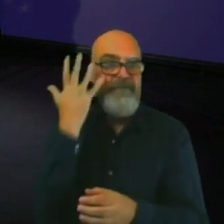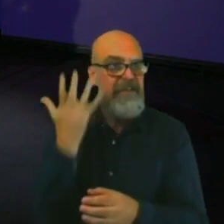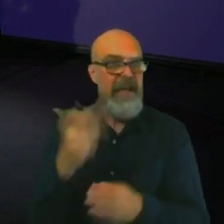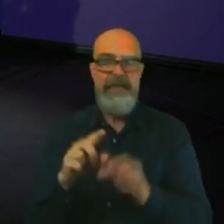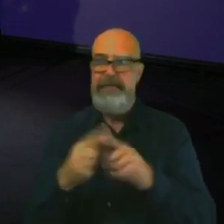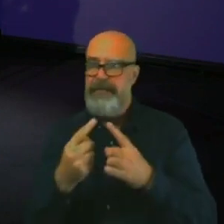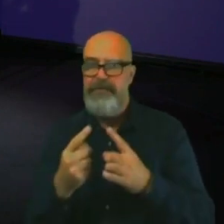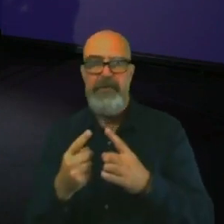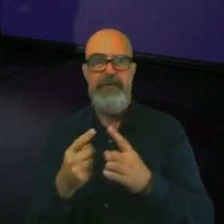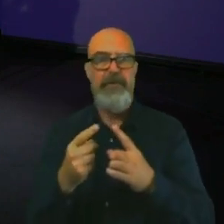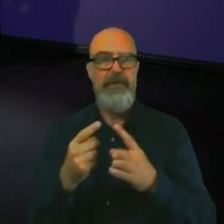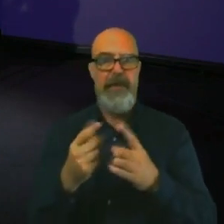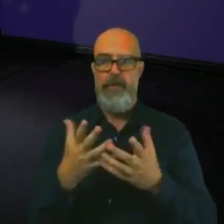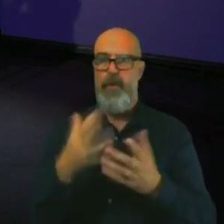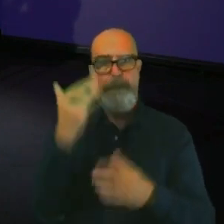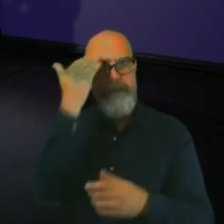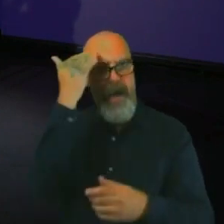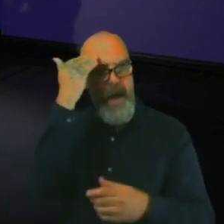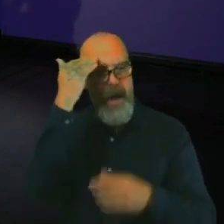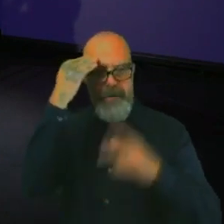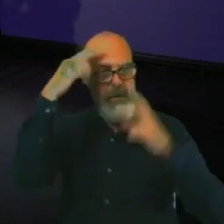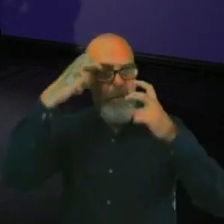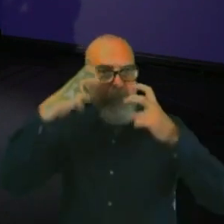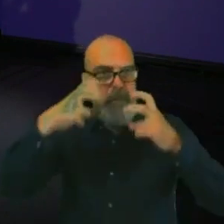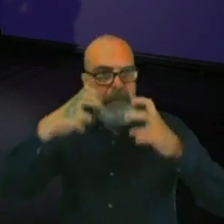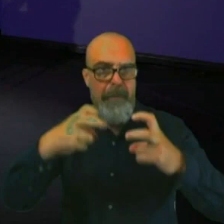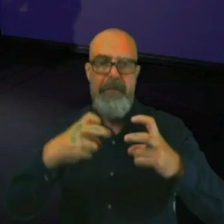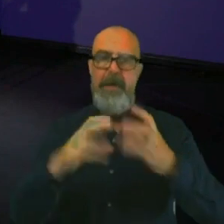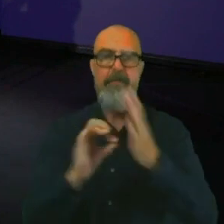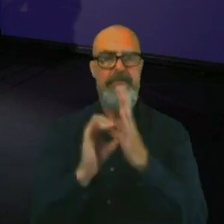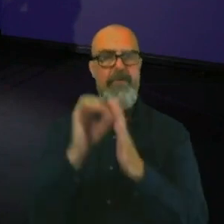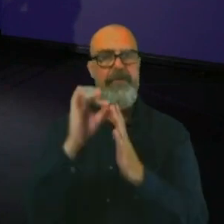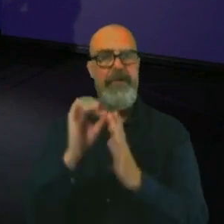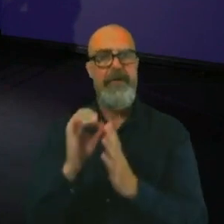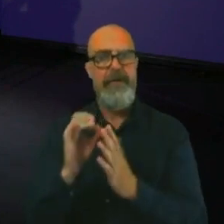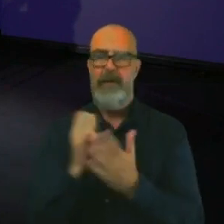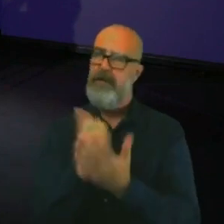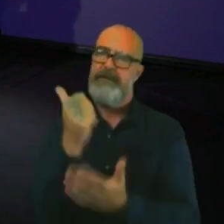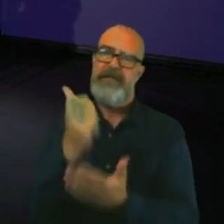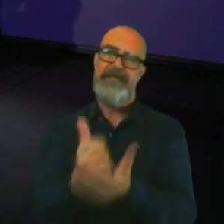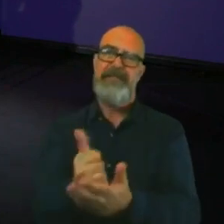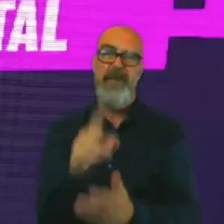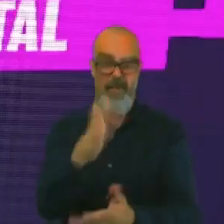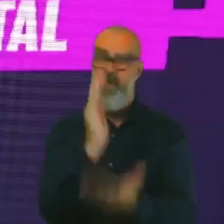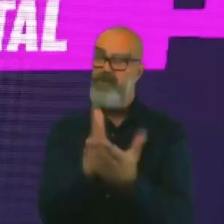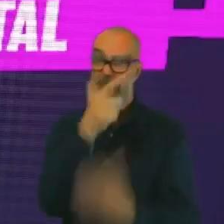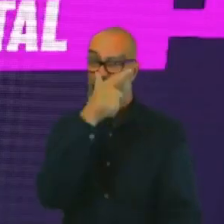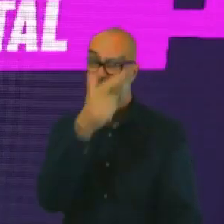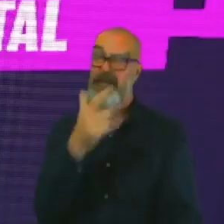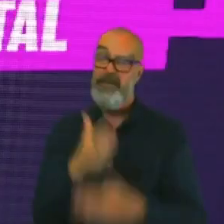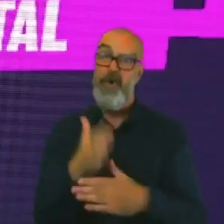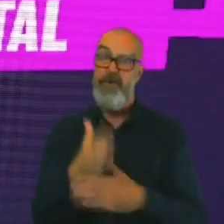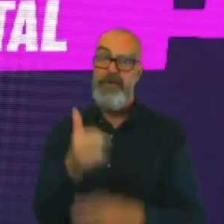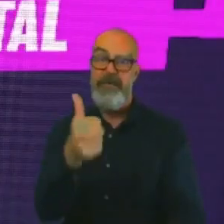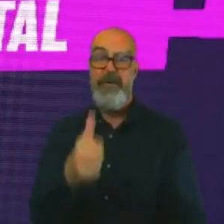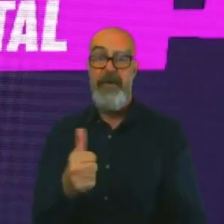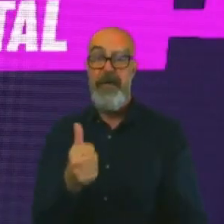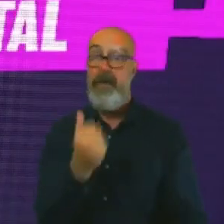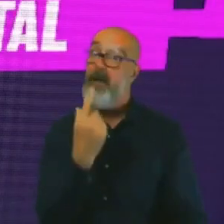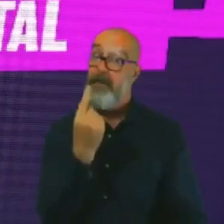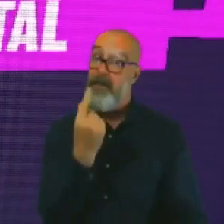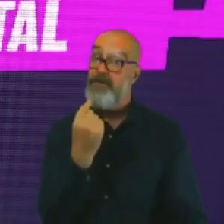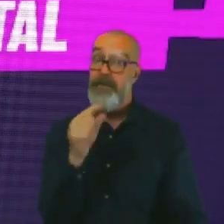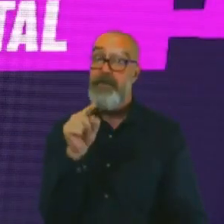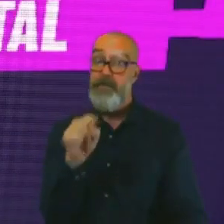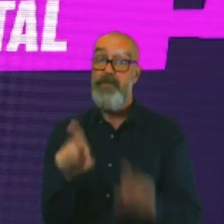curiosity just keeps on getting better and better, doesn't it? How lucky are you? But that could be you too. So